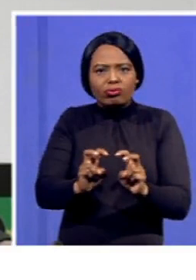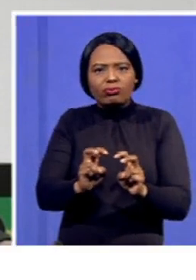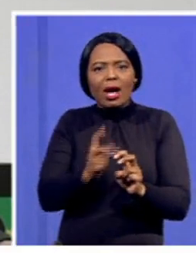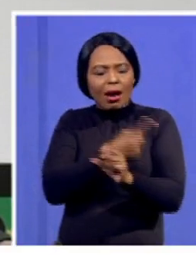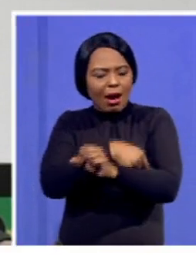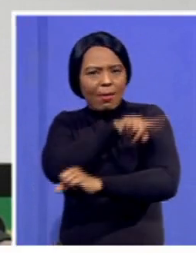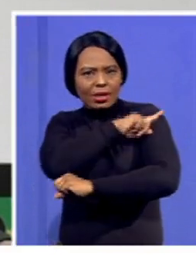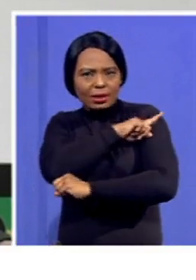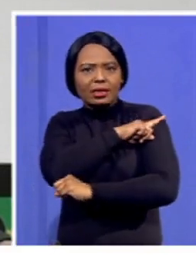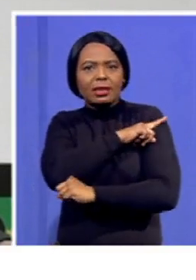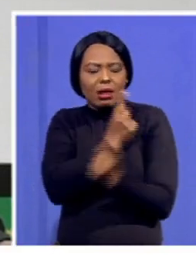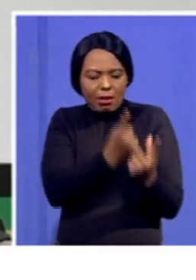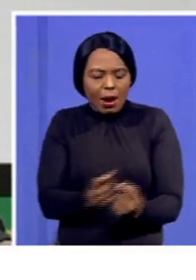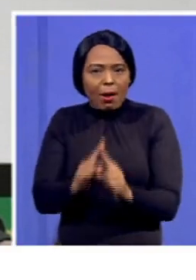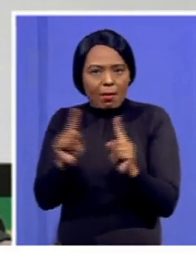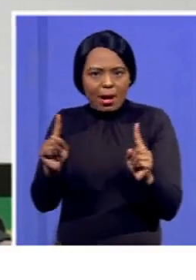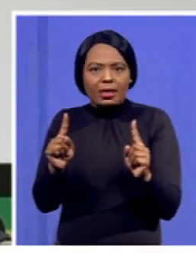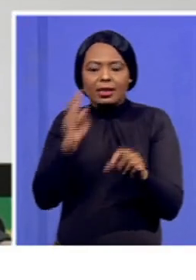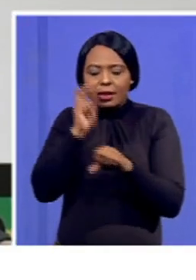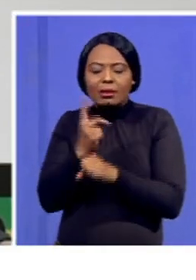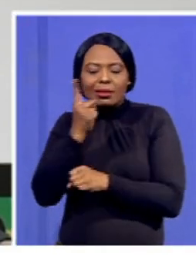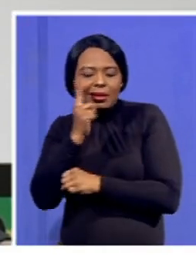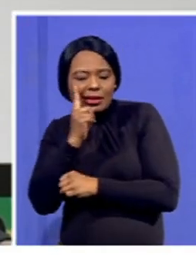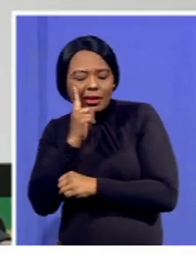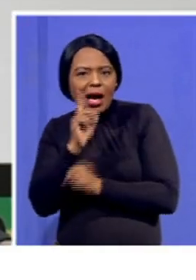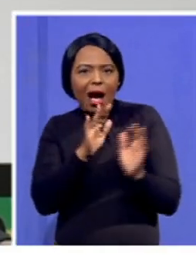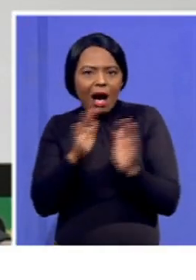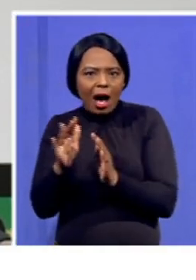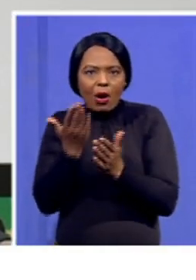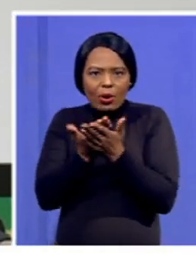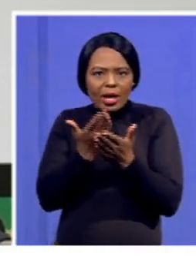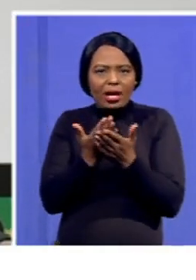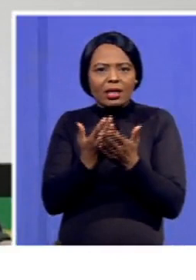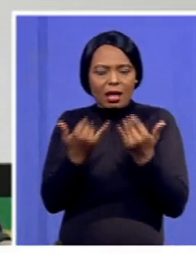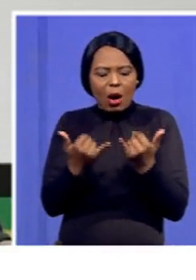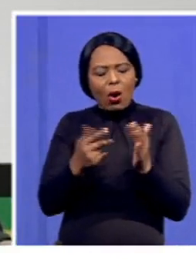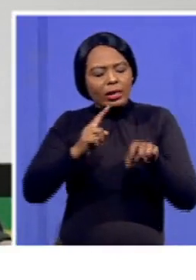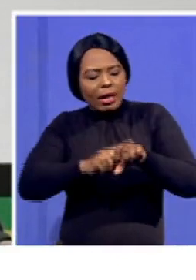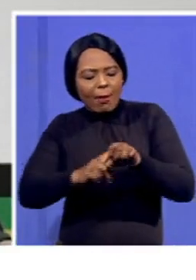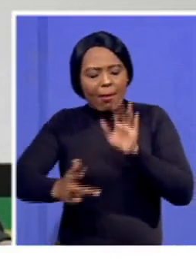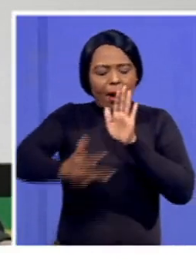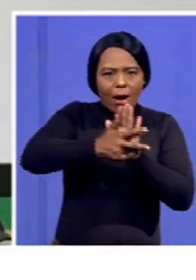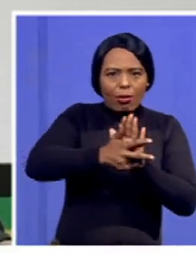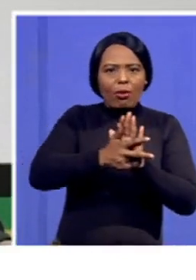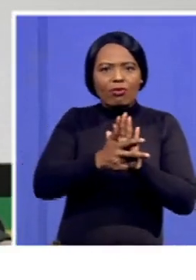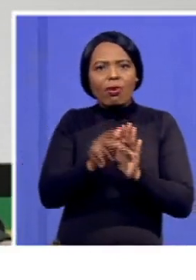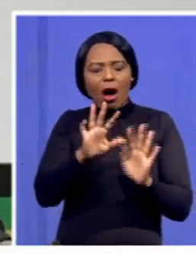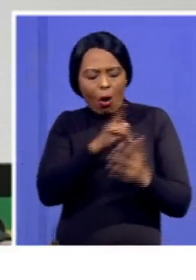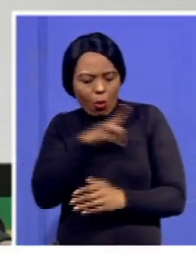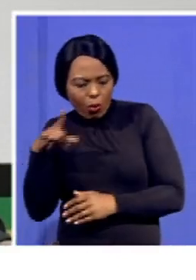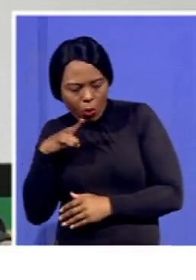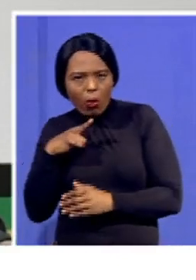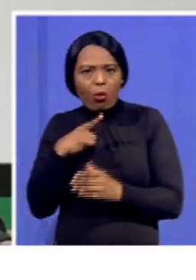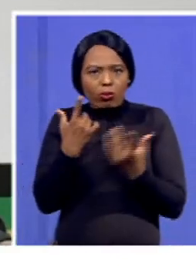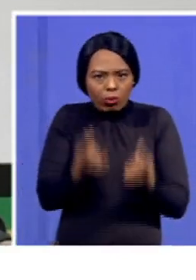are assisting, but we want to see consistently the reduction of the time it takes for approvals. It will help in terms of ensuring that we